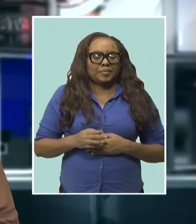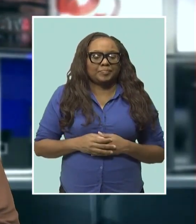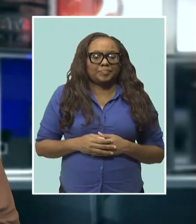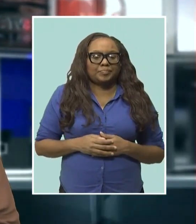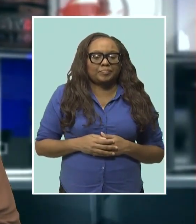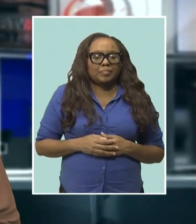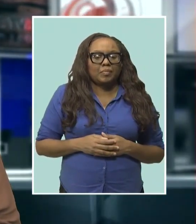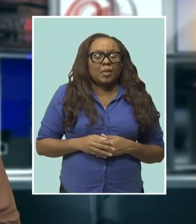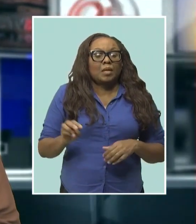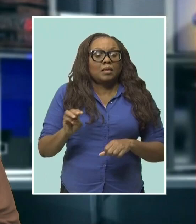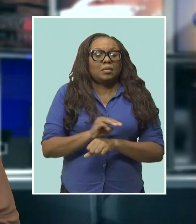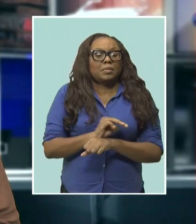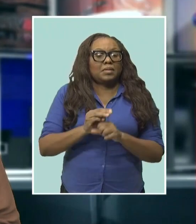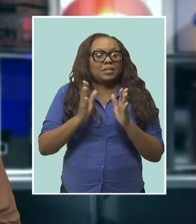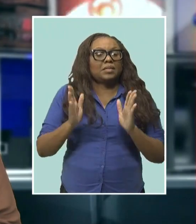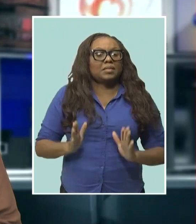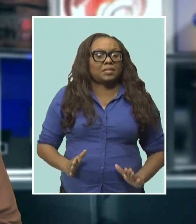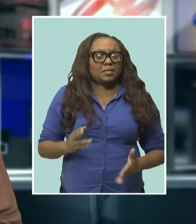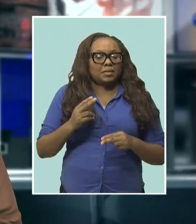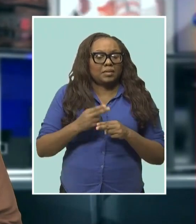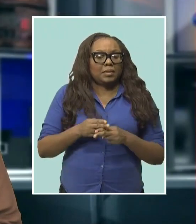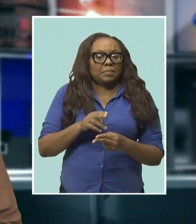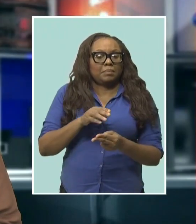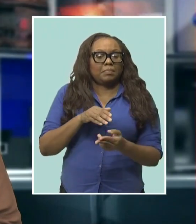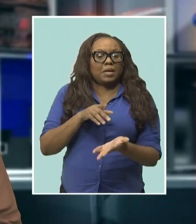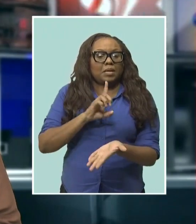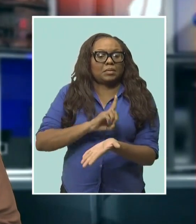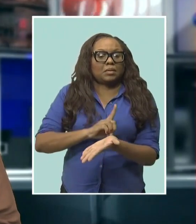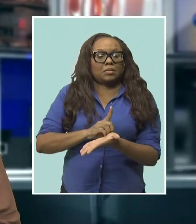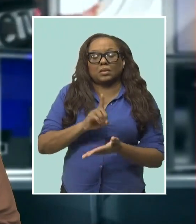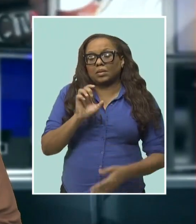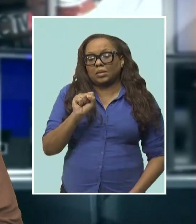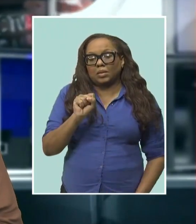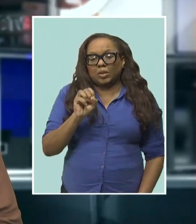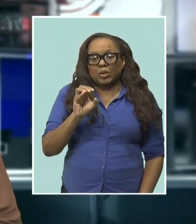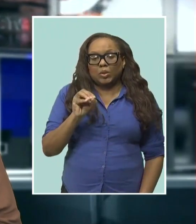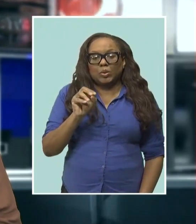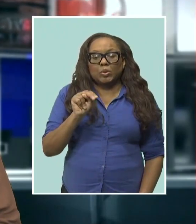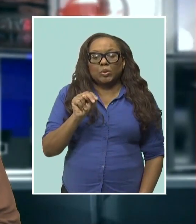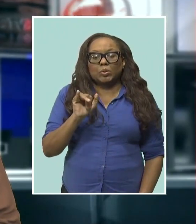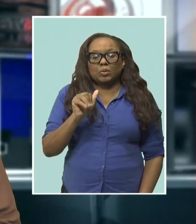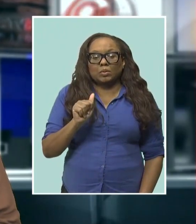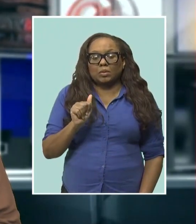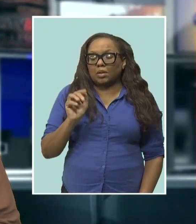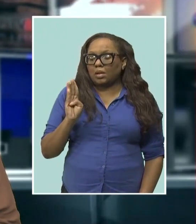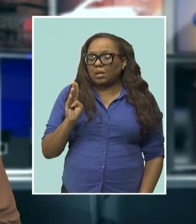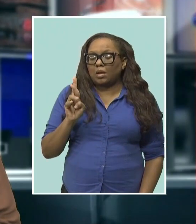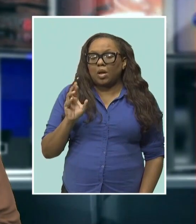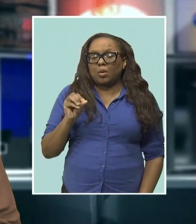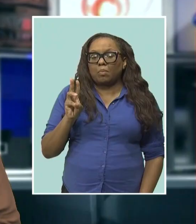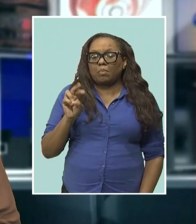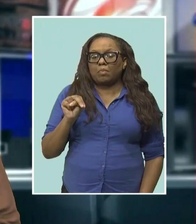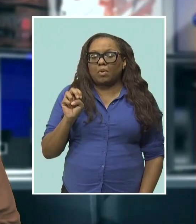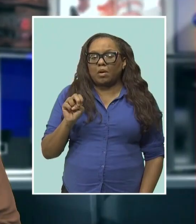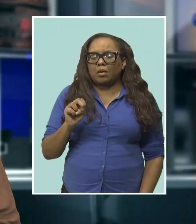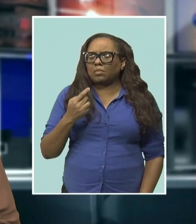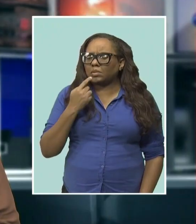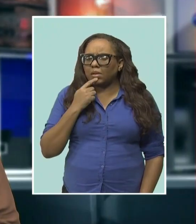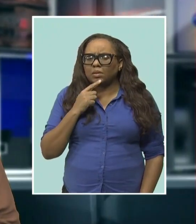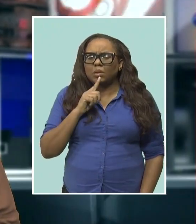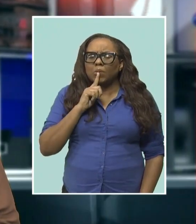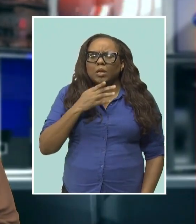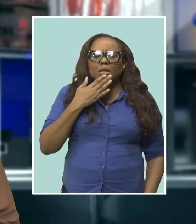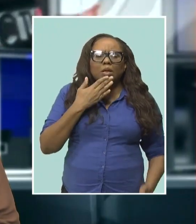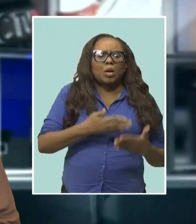contribution, Minister of State in the Ministry of Health and Wellness, Dr. Sonia Brown, expressed optimism the dental school will fill voids that